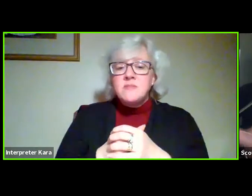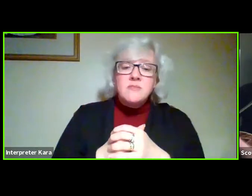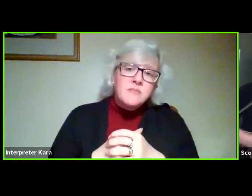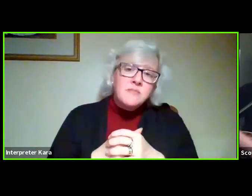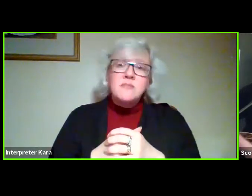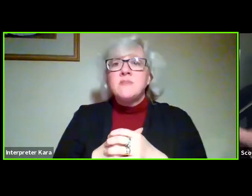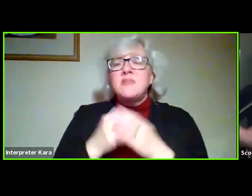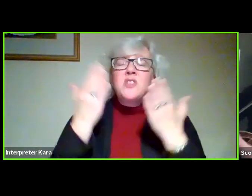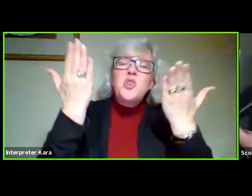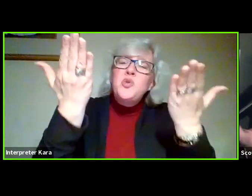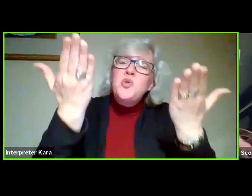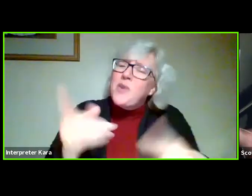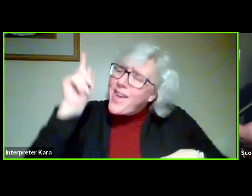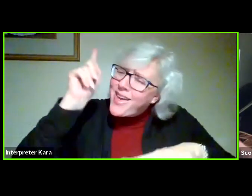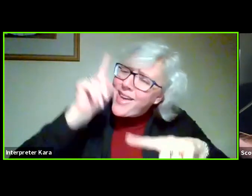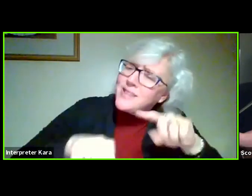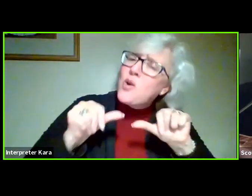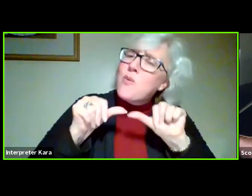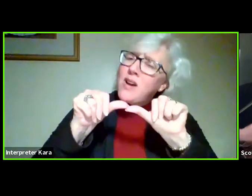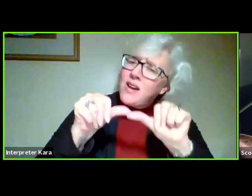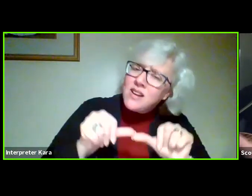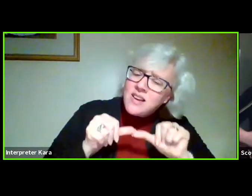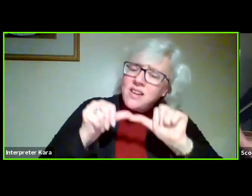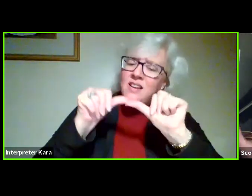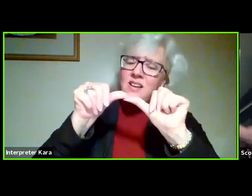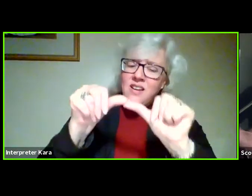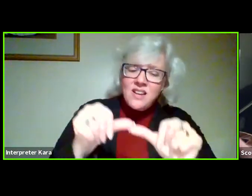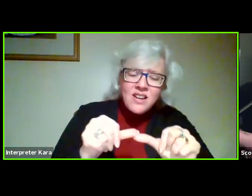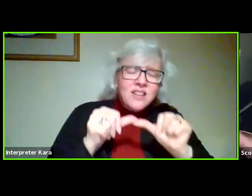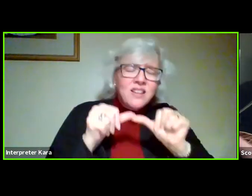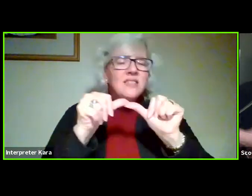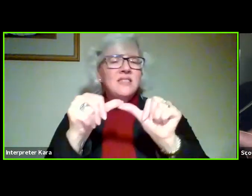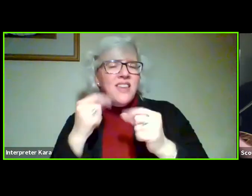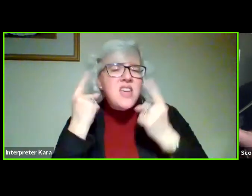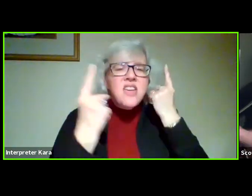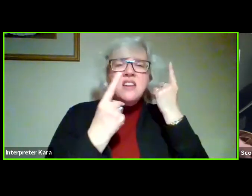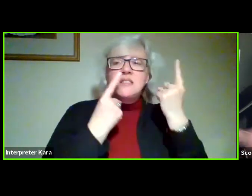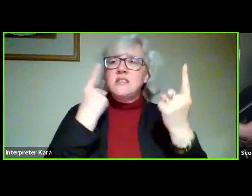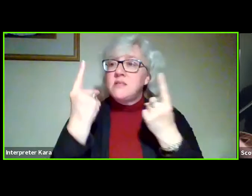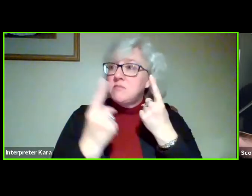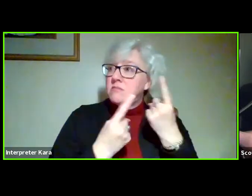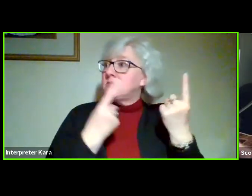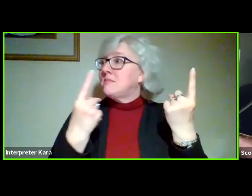Who's gonna tell you aren't